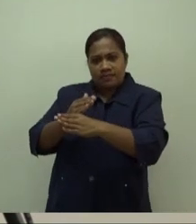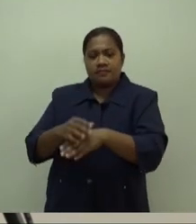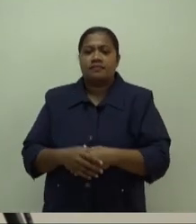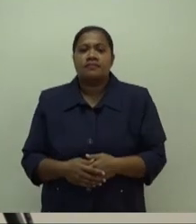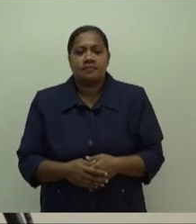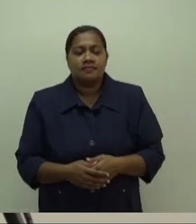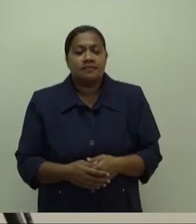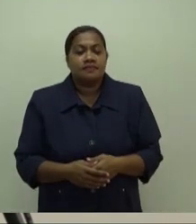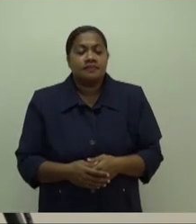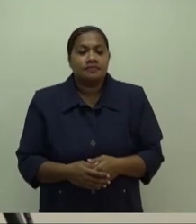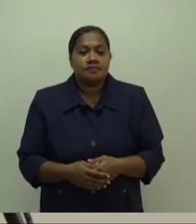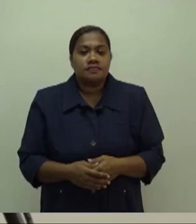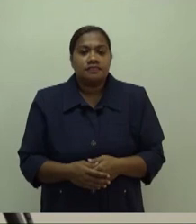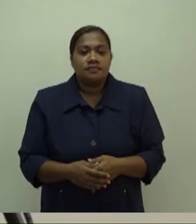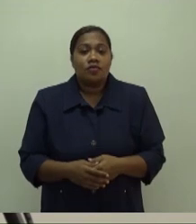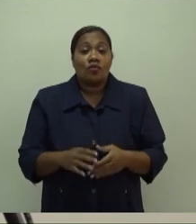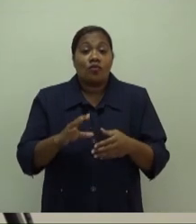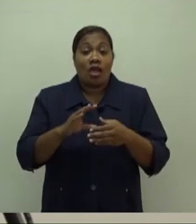On a more personal note,